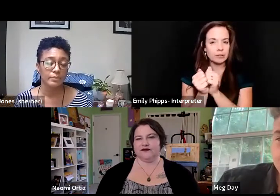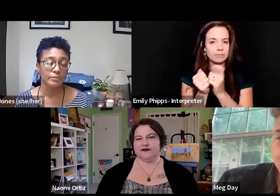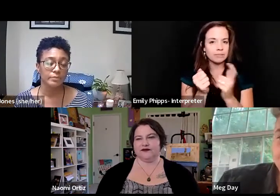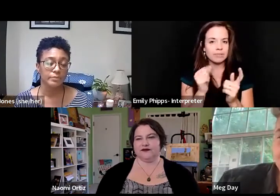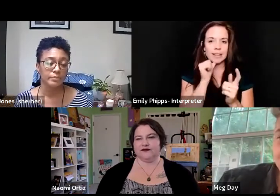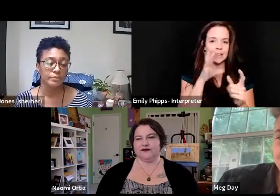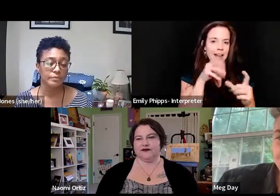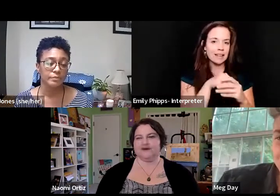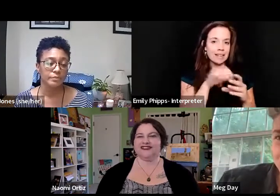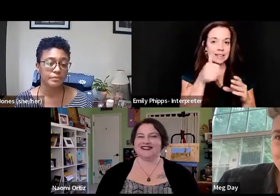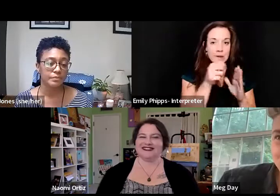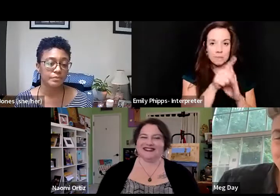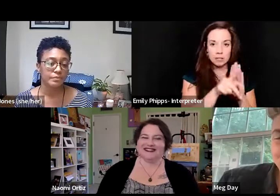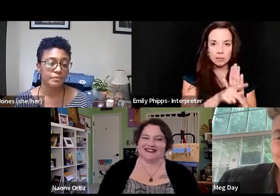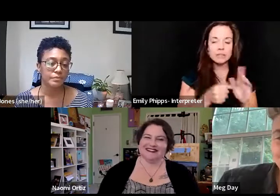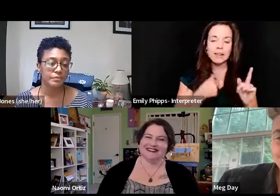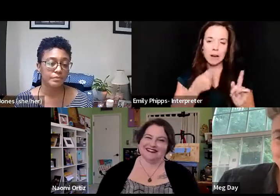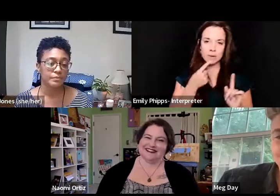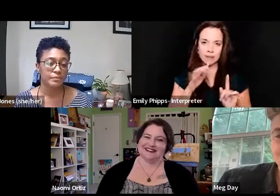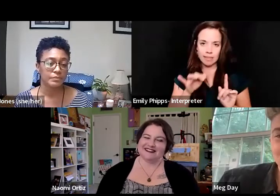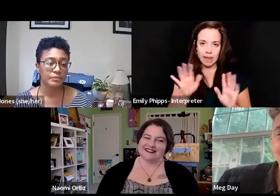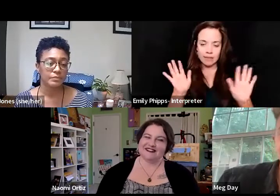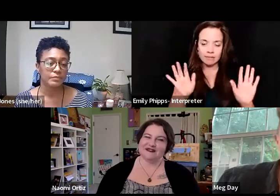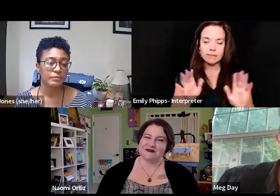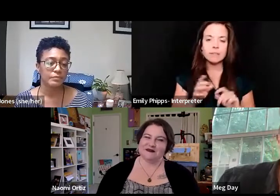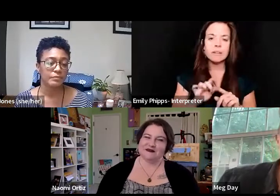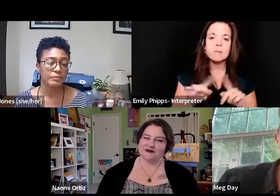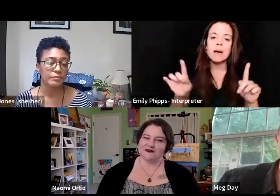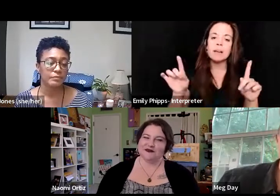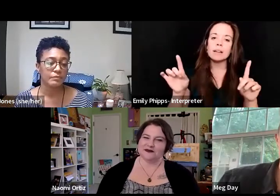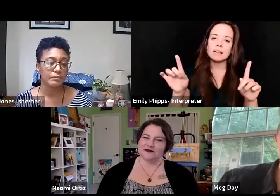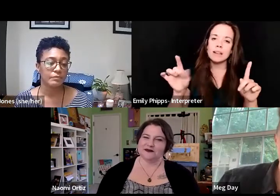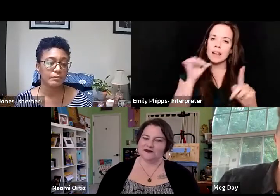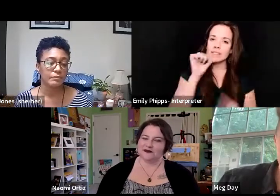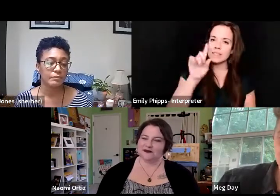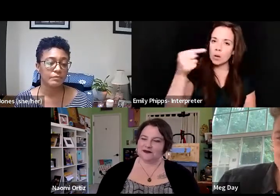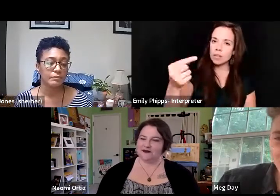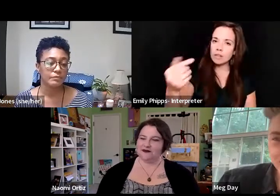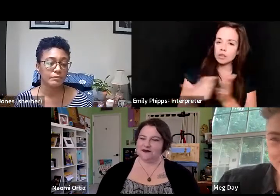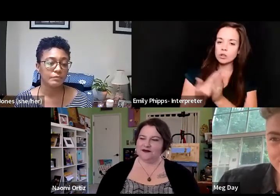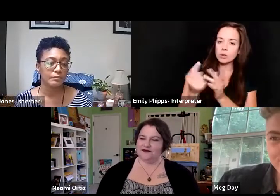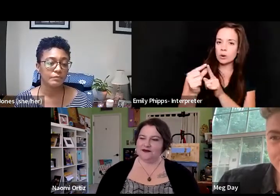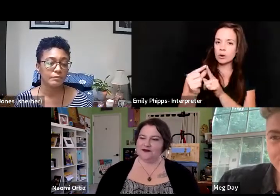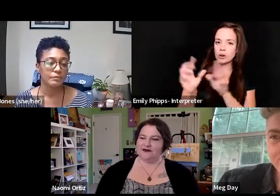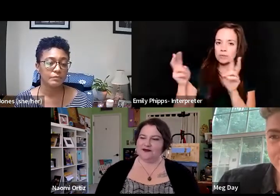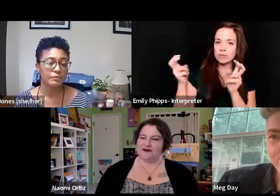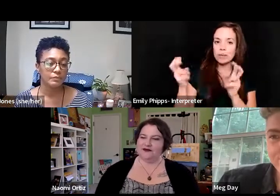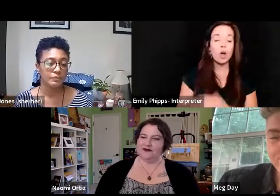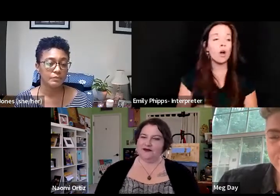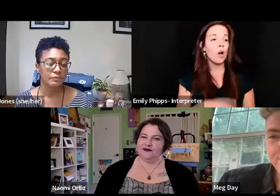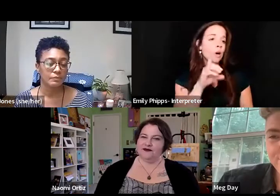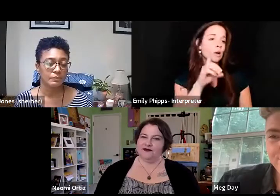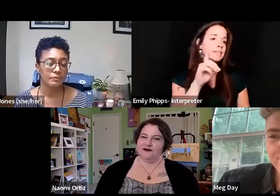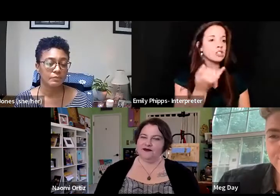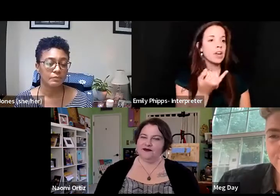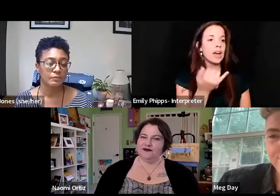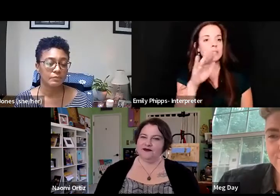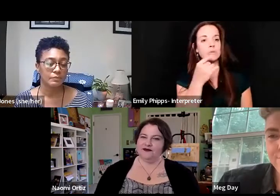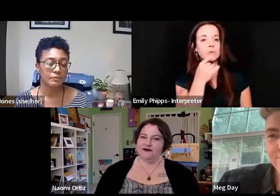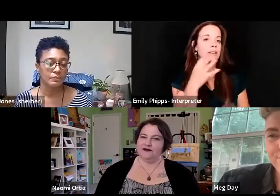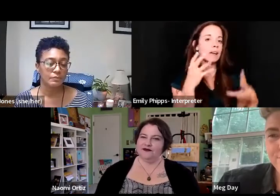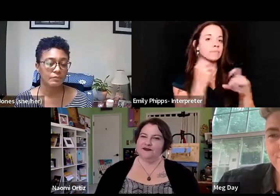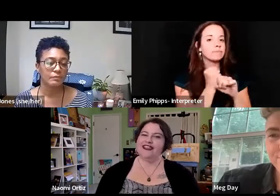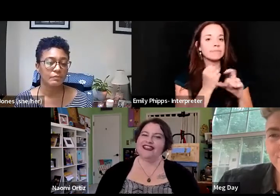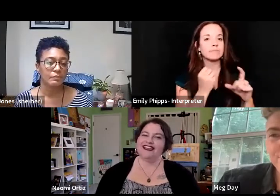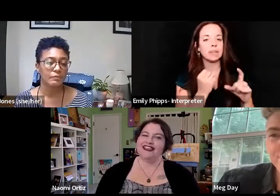Principles, but I would say it. And it's not just the new word, because I've heard people say, oh, DJ, that's what we're saying now. We used to say disability